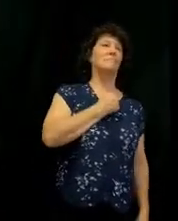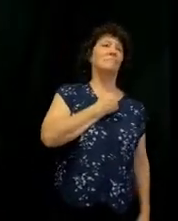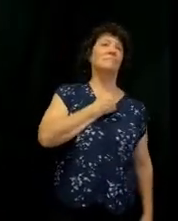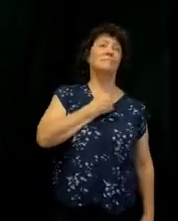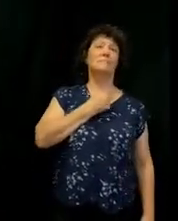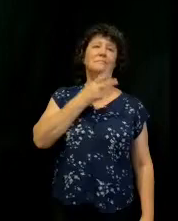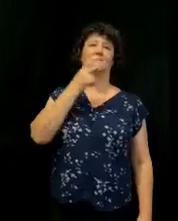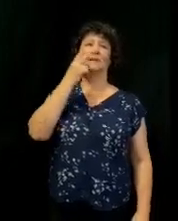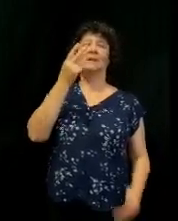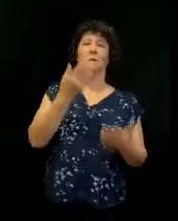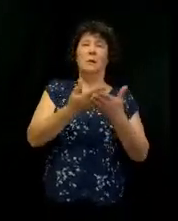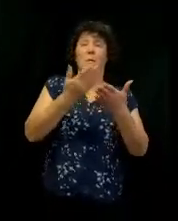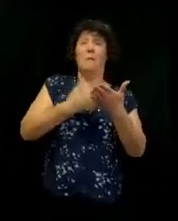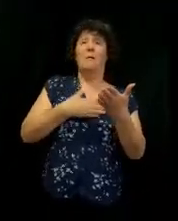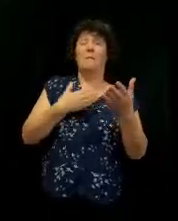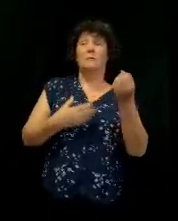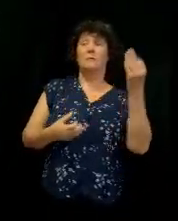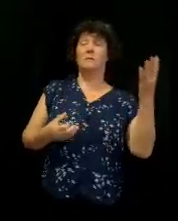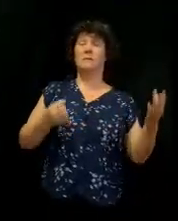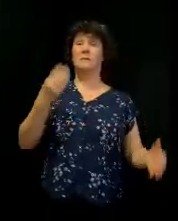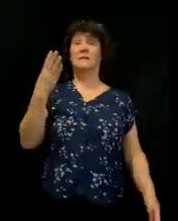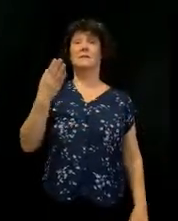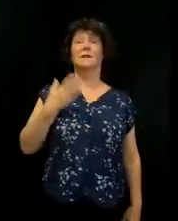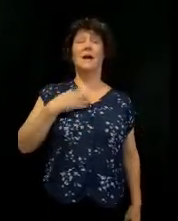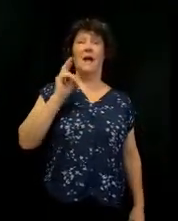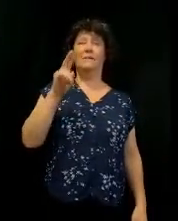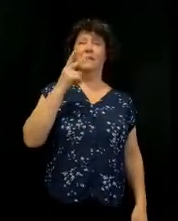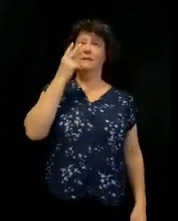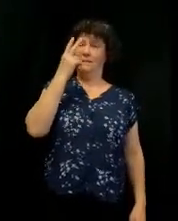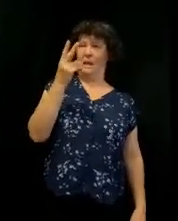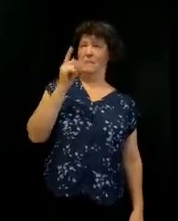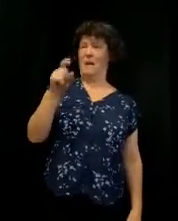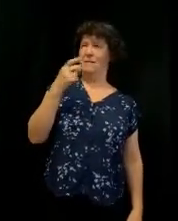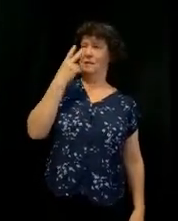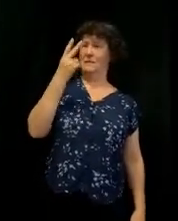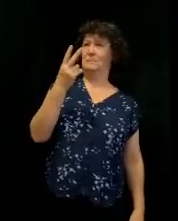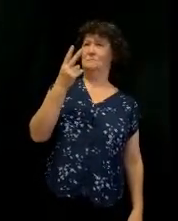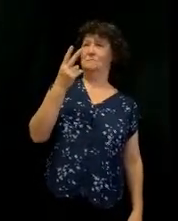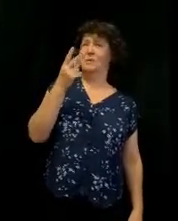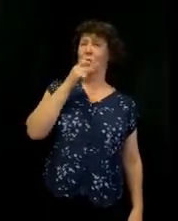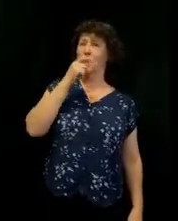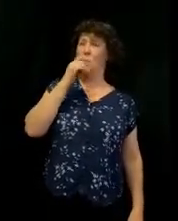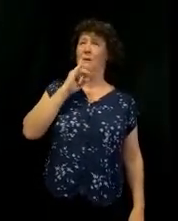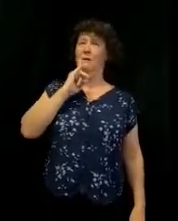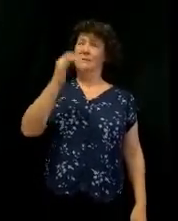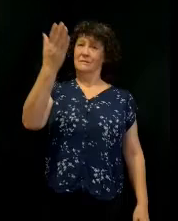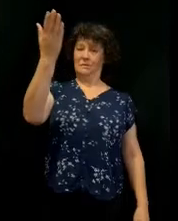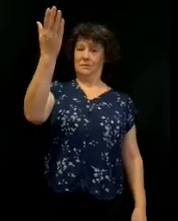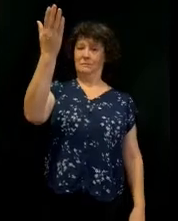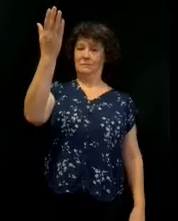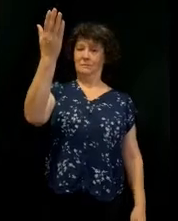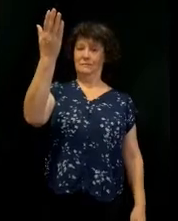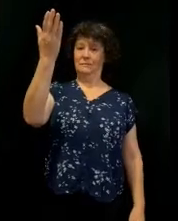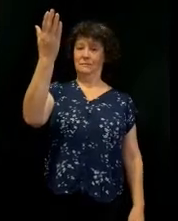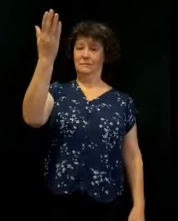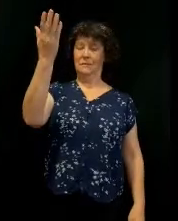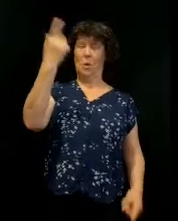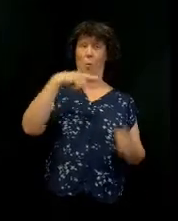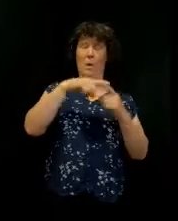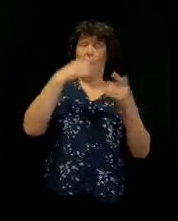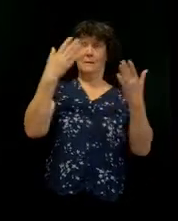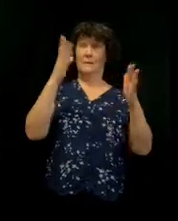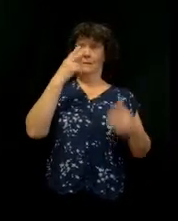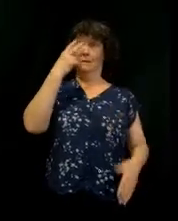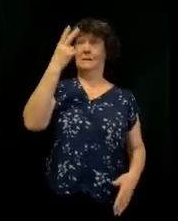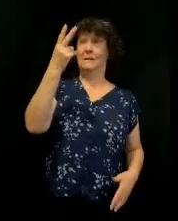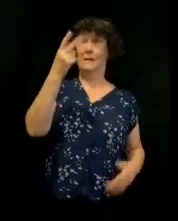Sing before singing. I got to see him. I got to see who he is. And when I see who he is, that's what